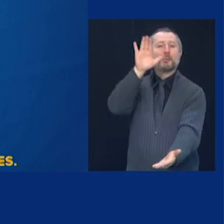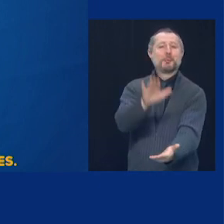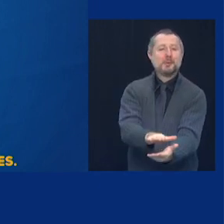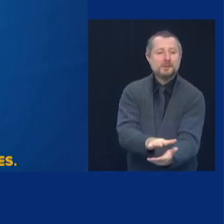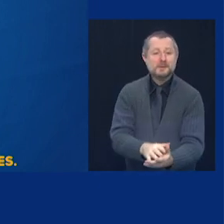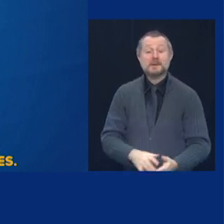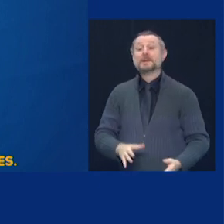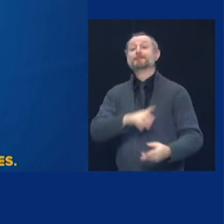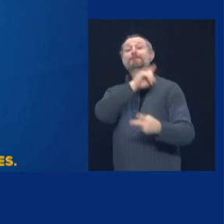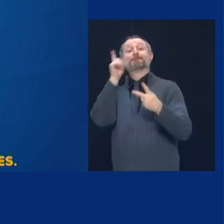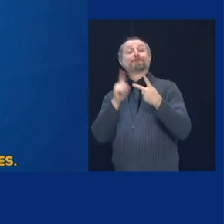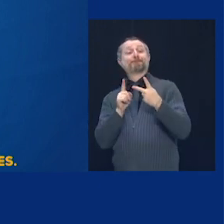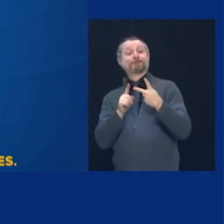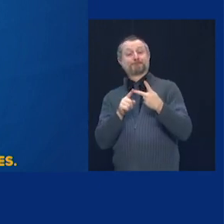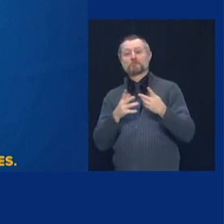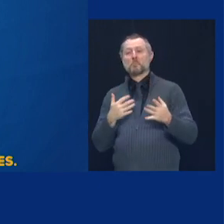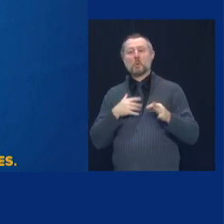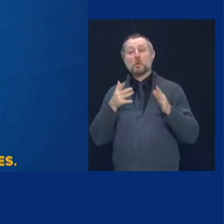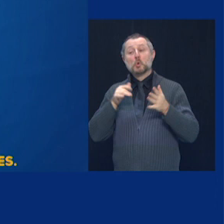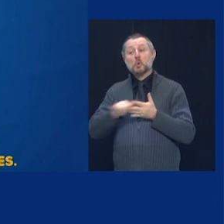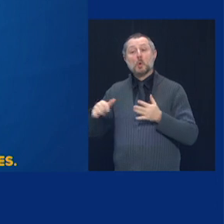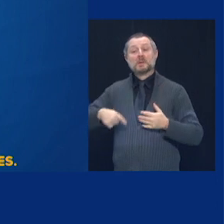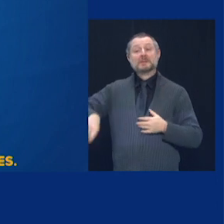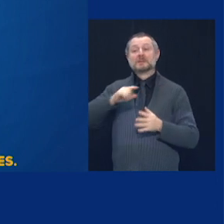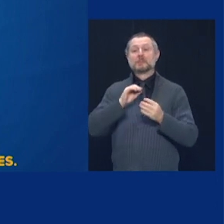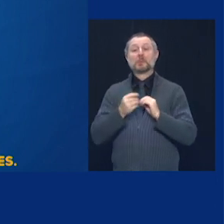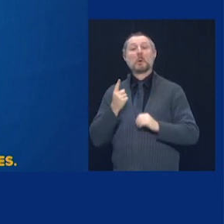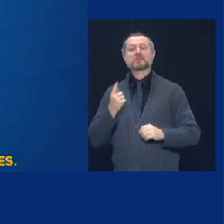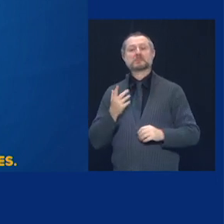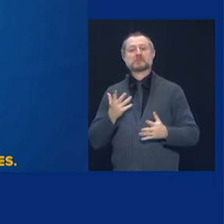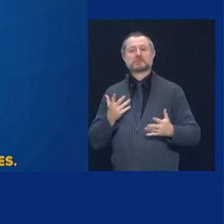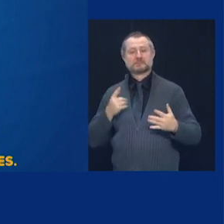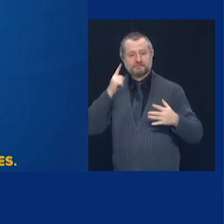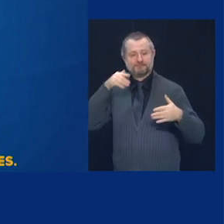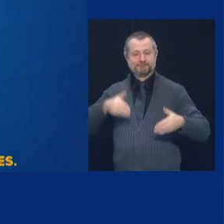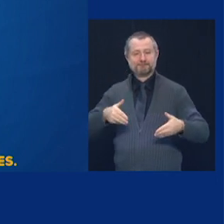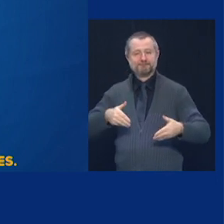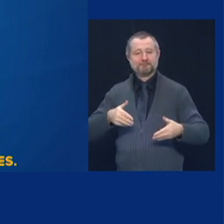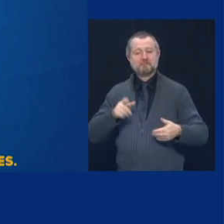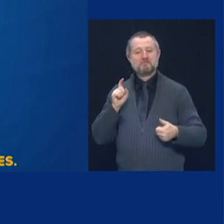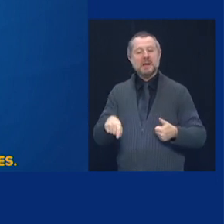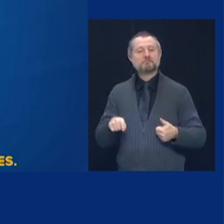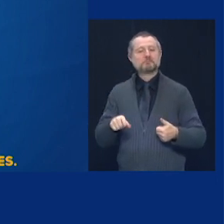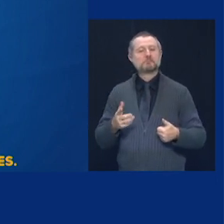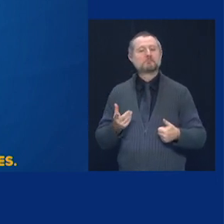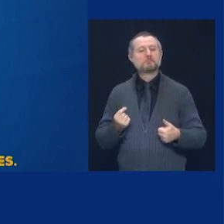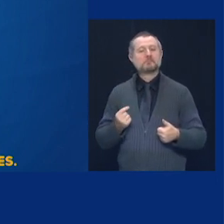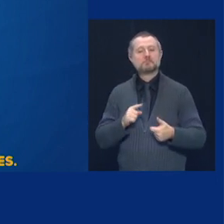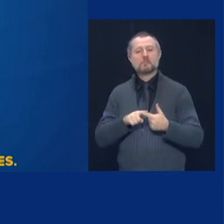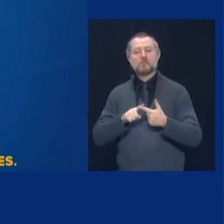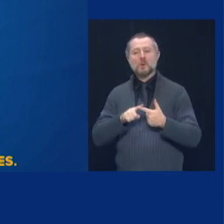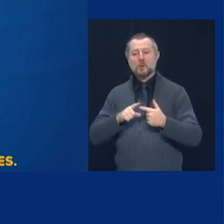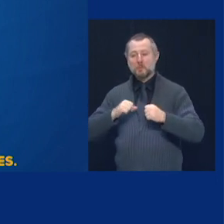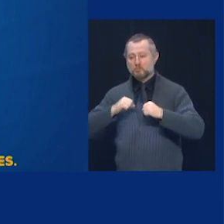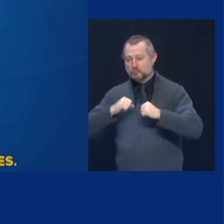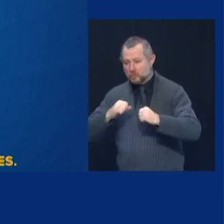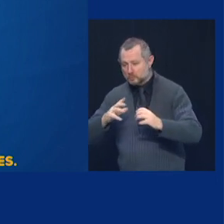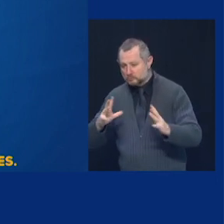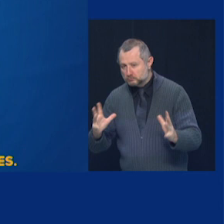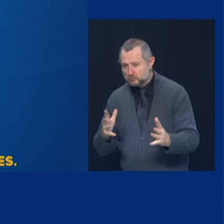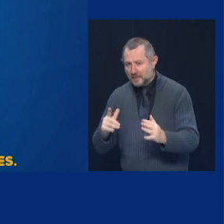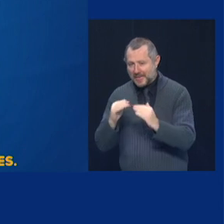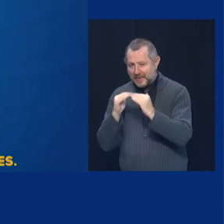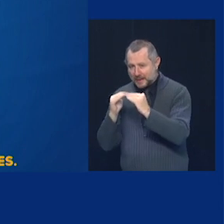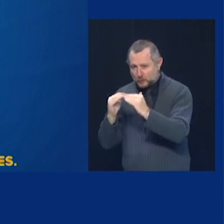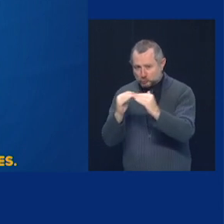very important to us here in the state of New York, this has to be done in a way that protects social justice. The